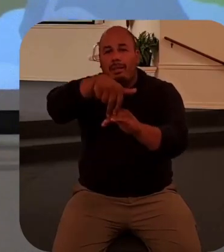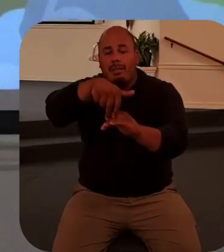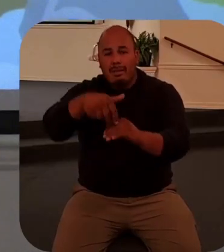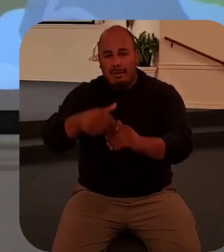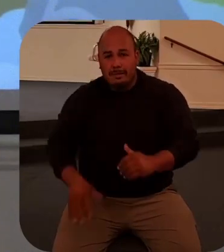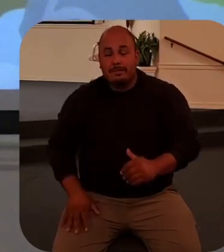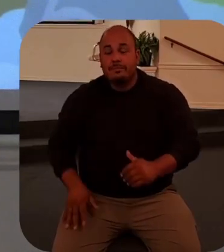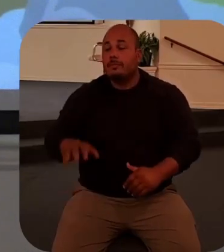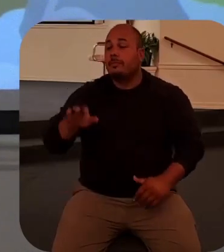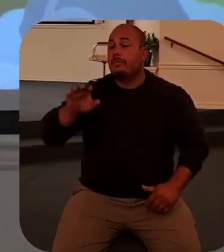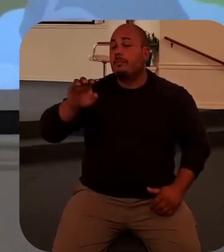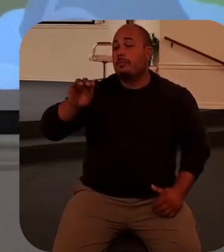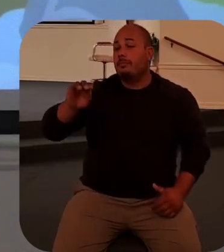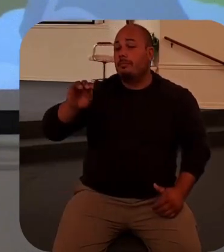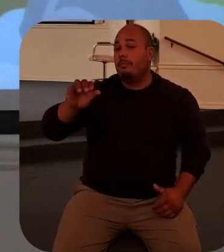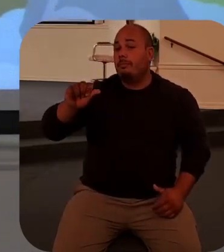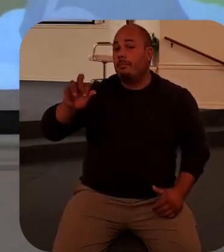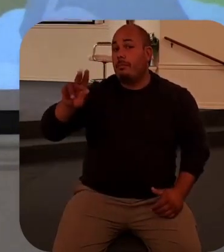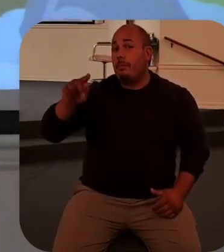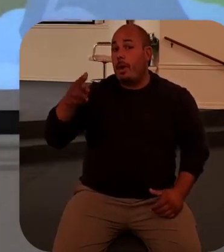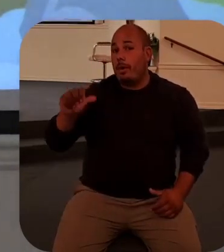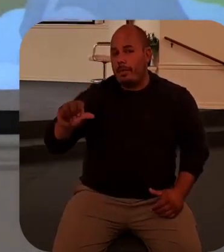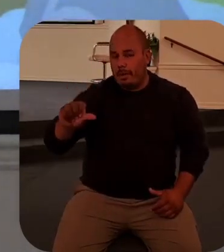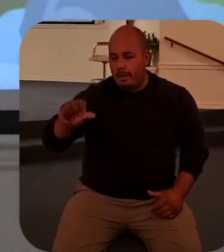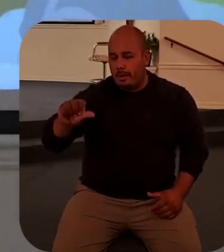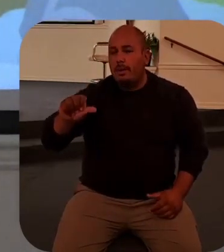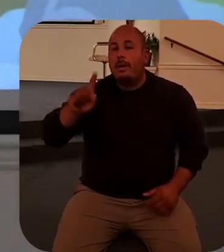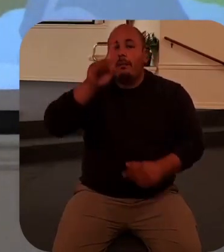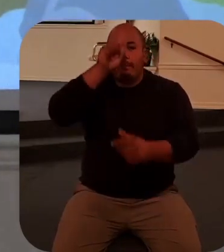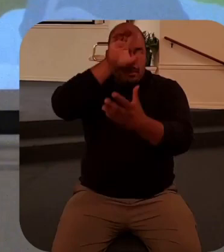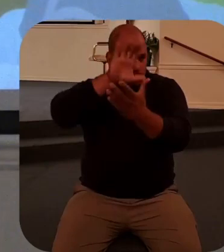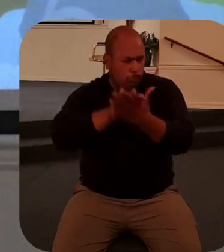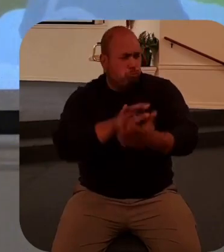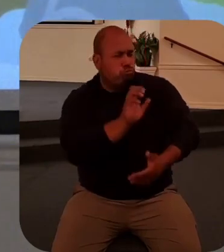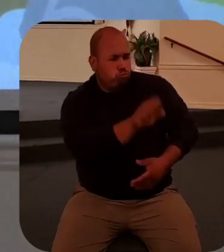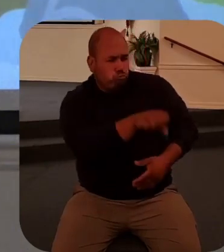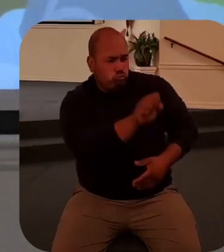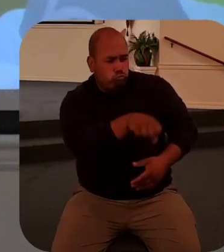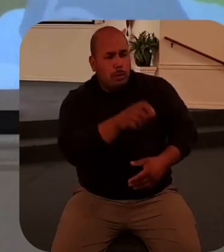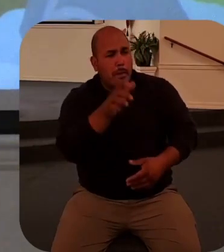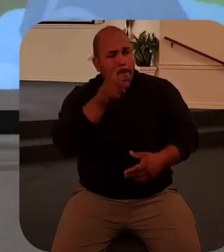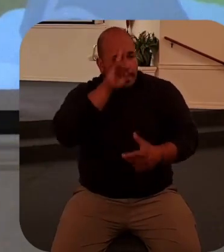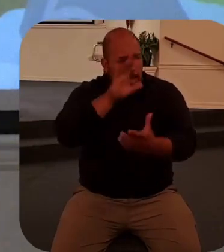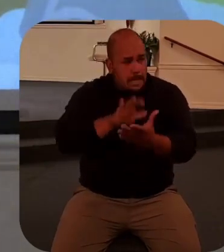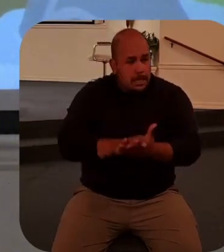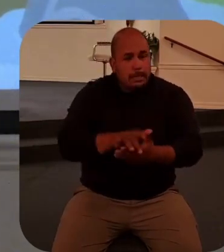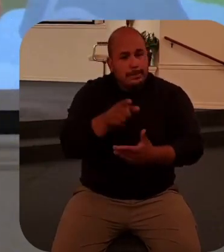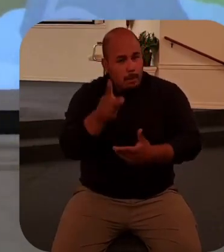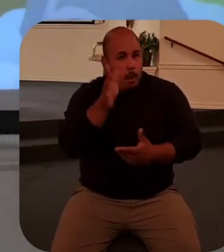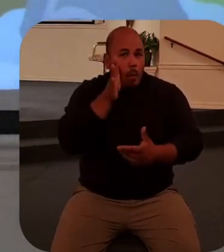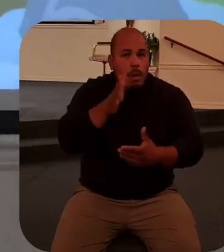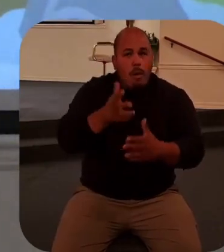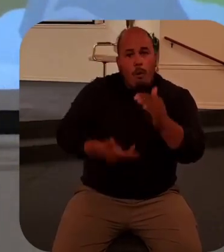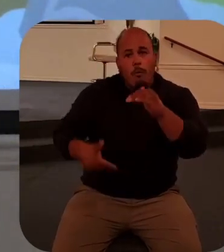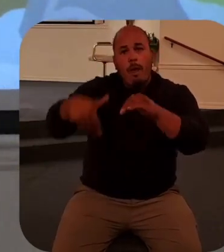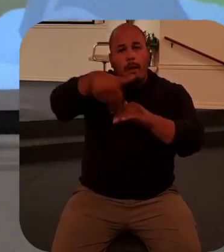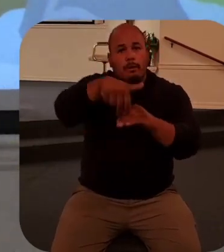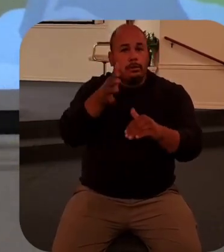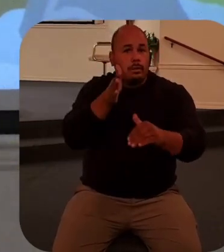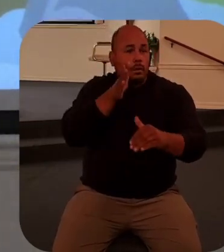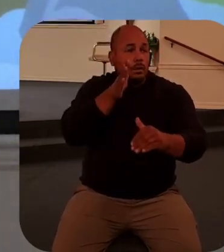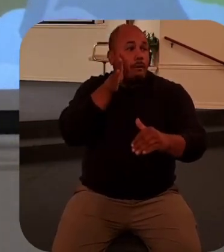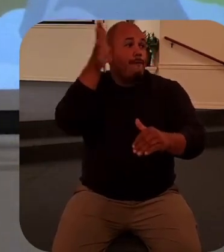Martha at least believes that God will one day raise the dead and her brother will rise again in the resurrection